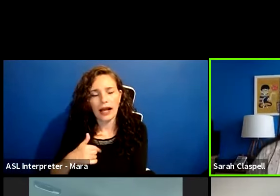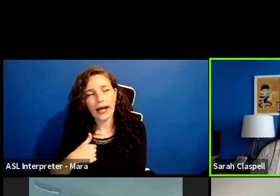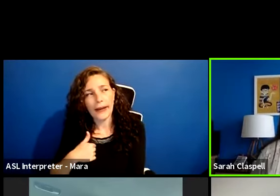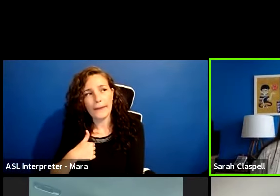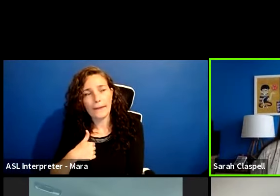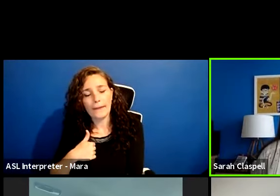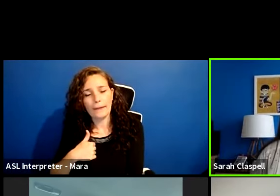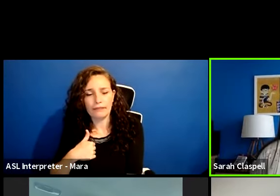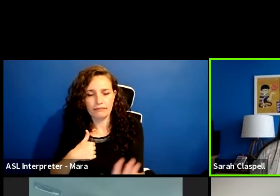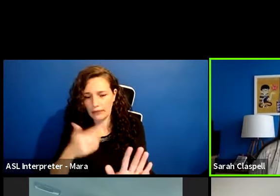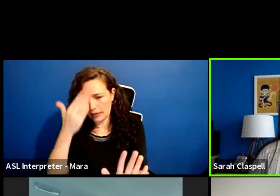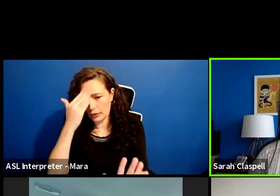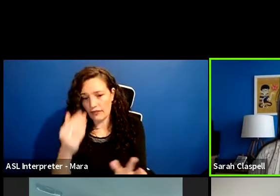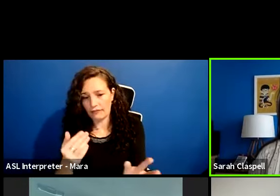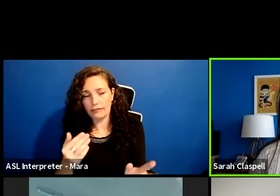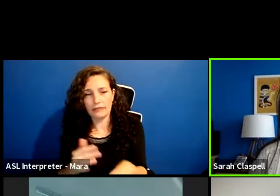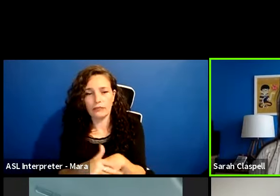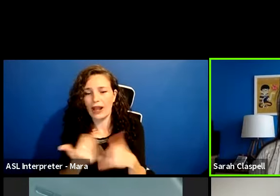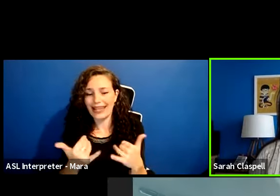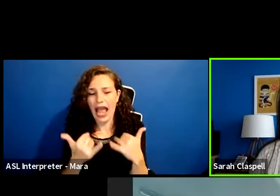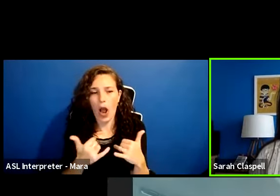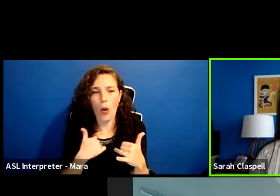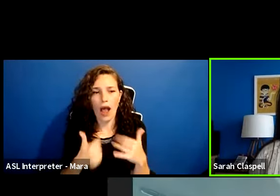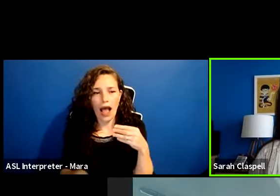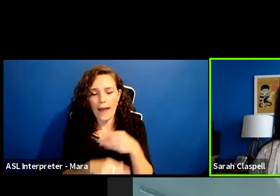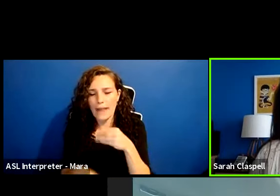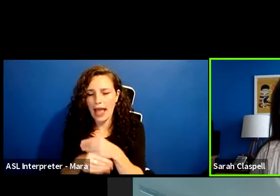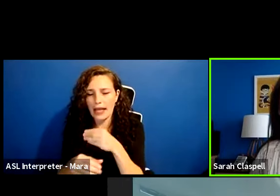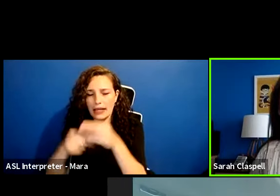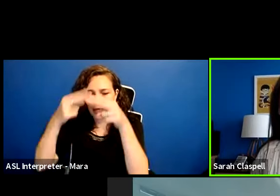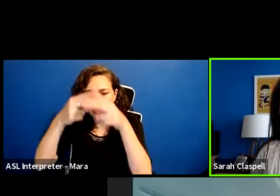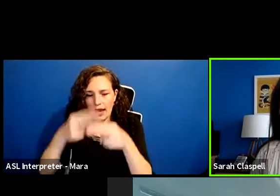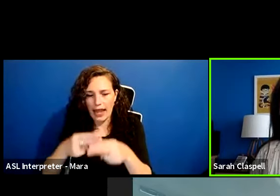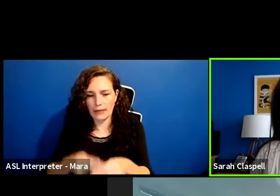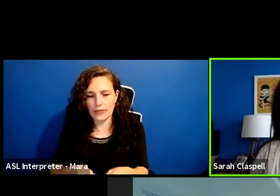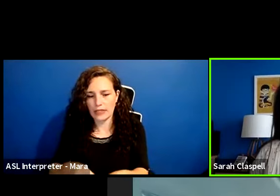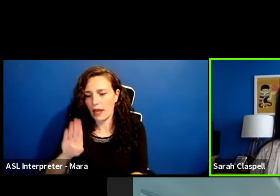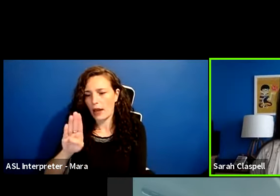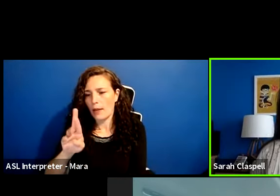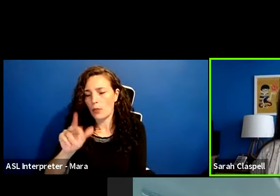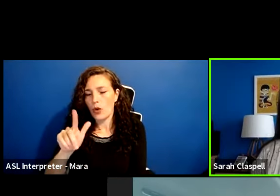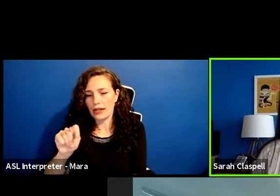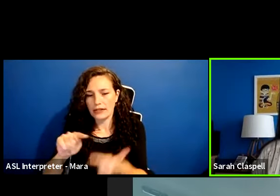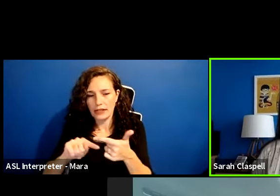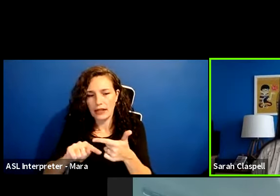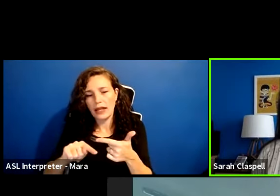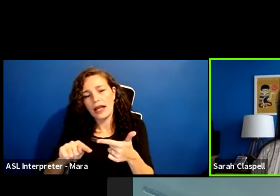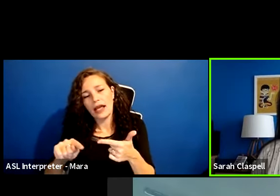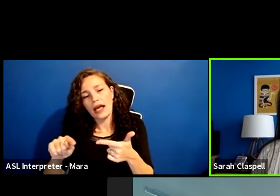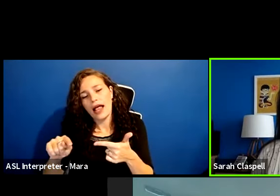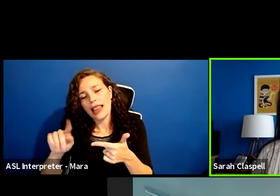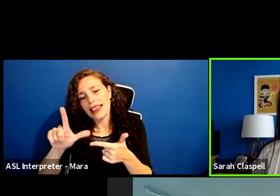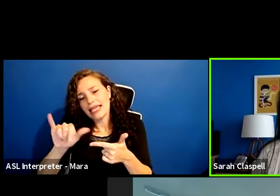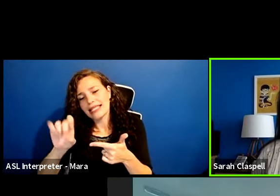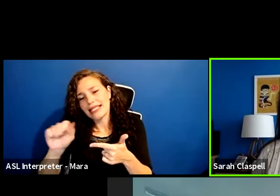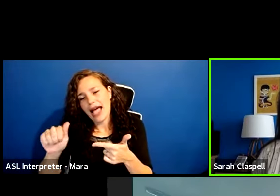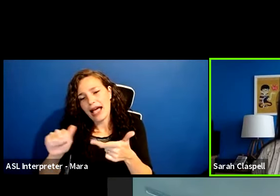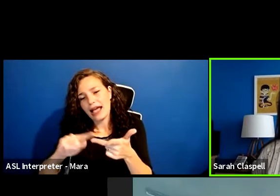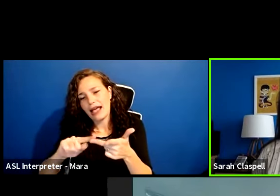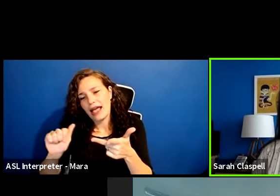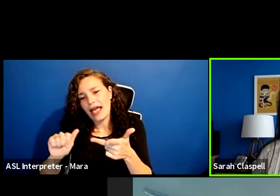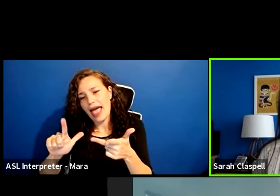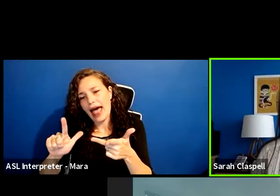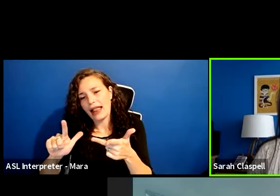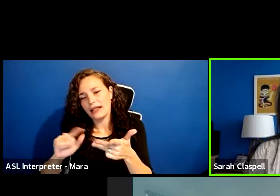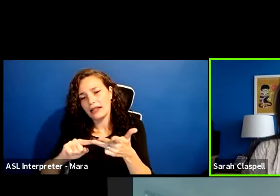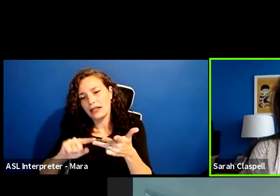viewers. can't see it, but I'm pasting our names into the chat. So just so that we know an order it's Brent, Lisa, Al and Juliet is the order that